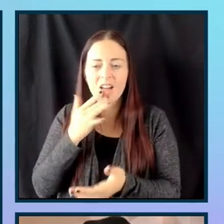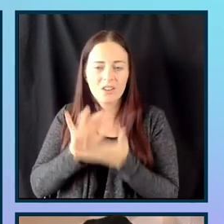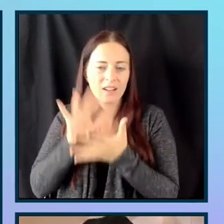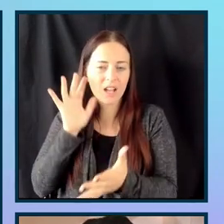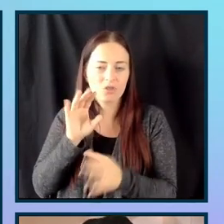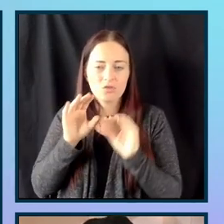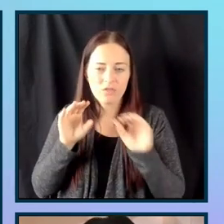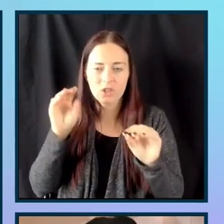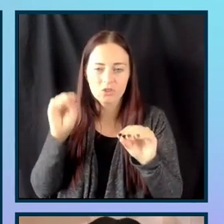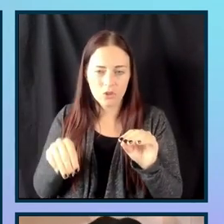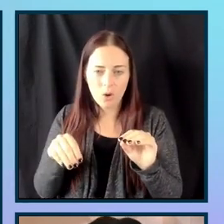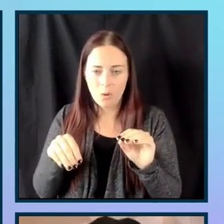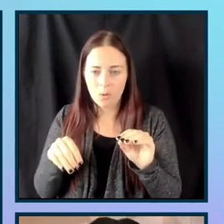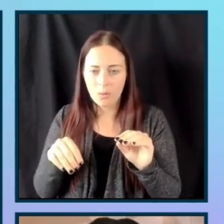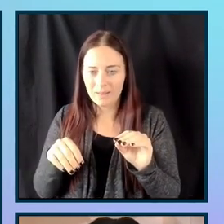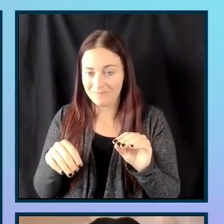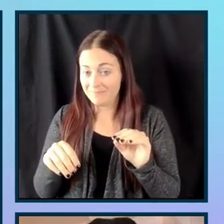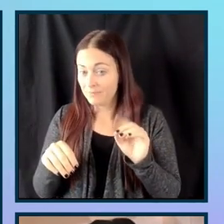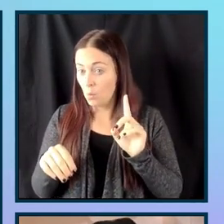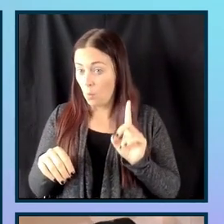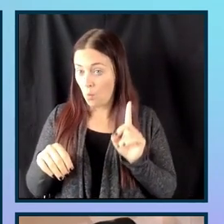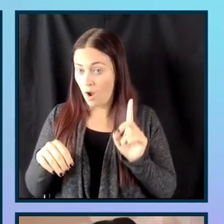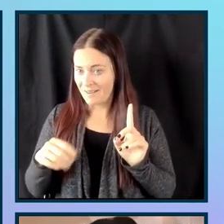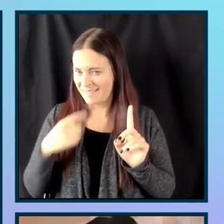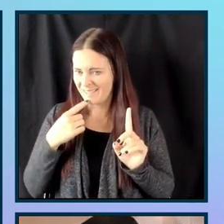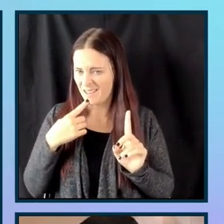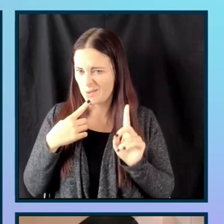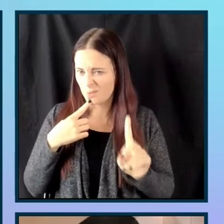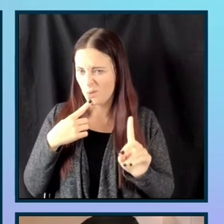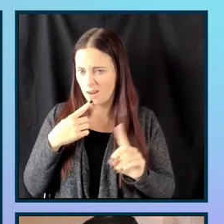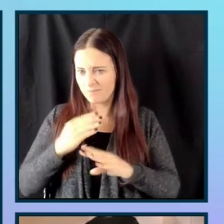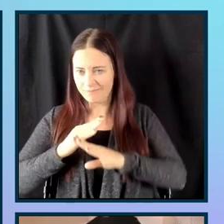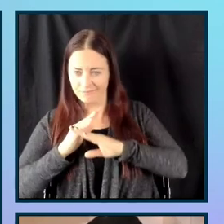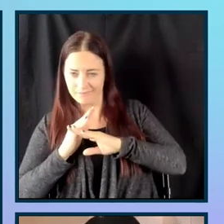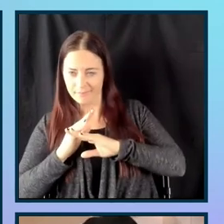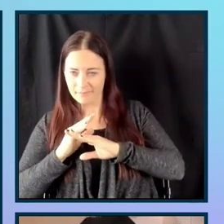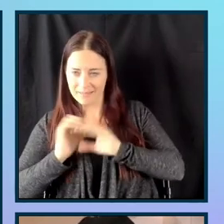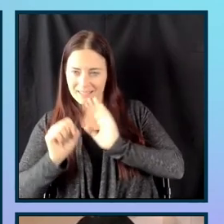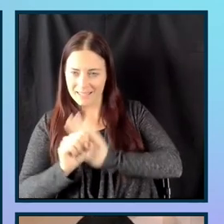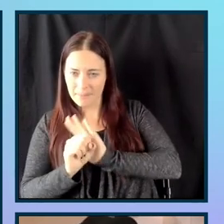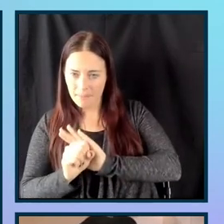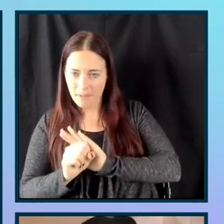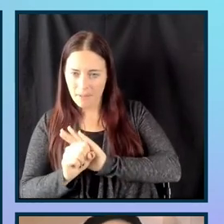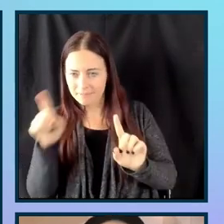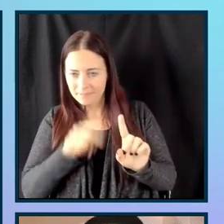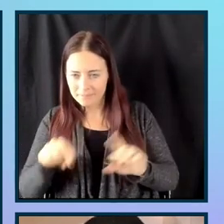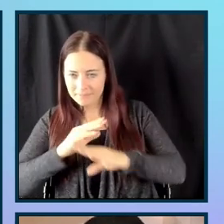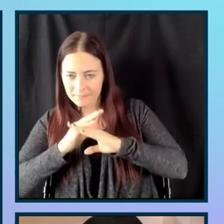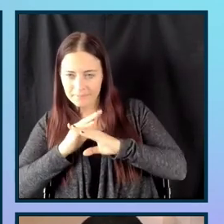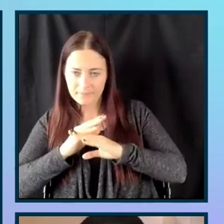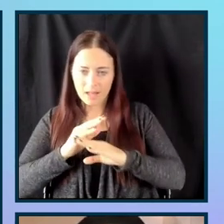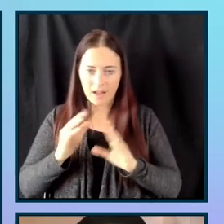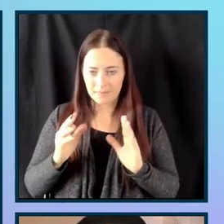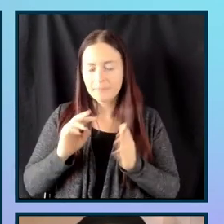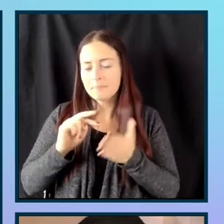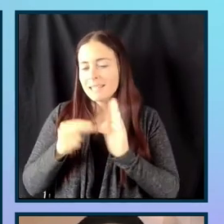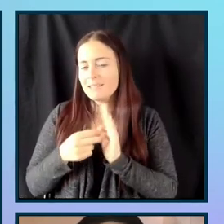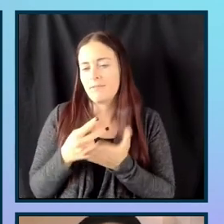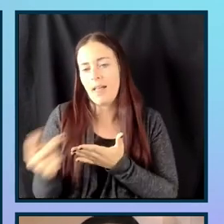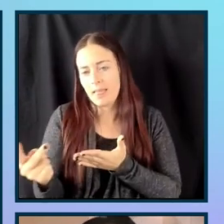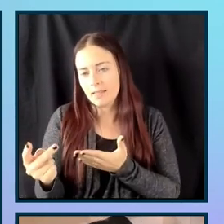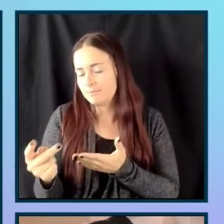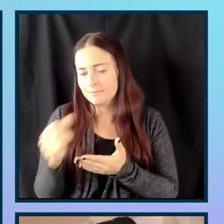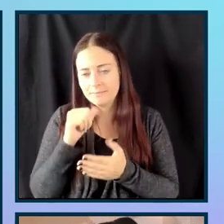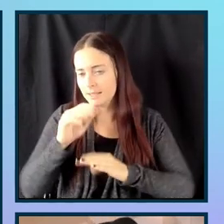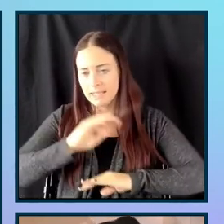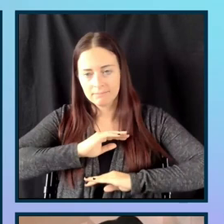is displayed here is a 1. And it does have like a little kind of block icon that I know it means that I failed. If